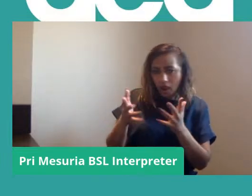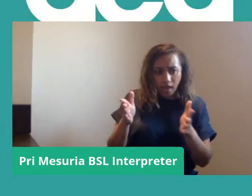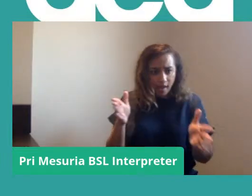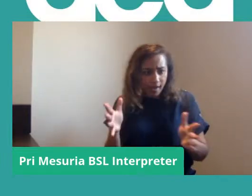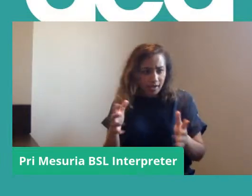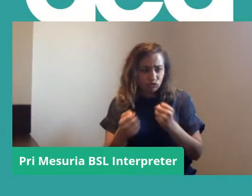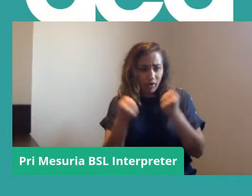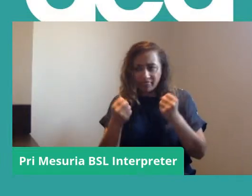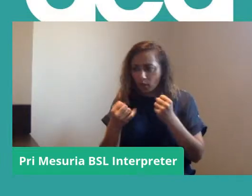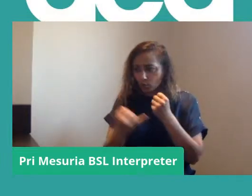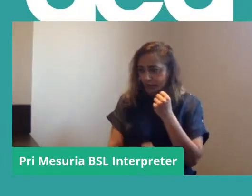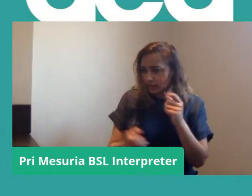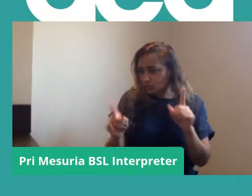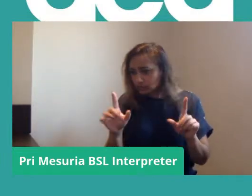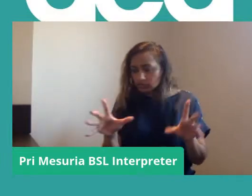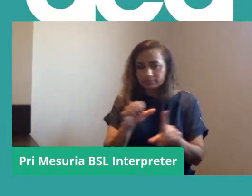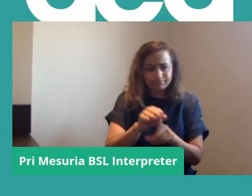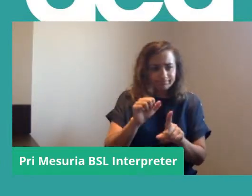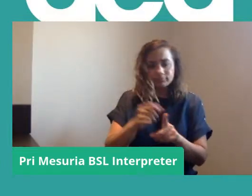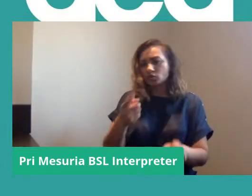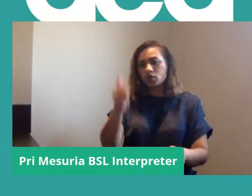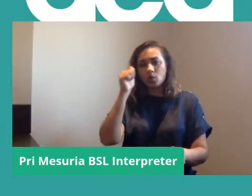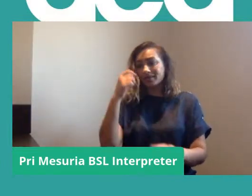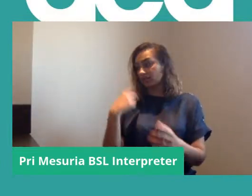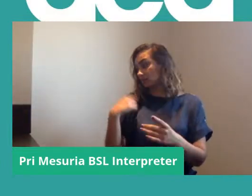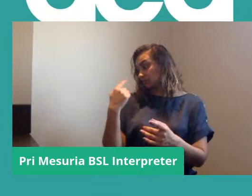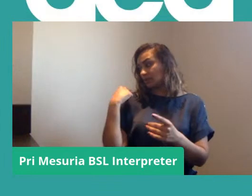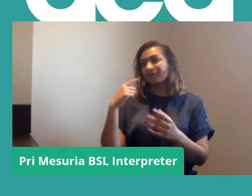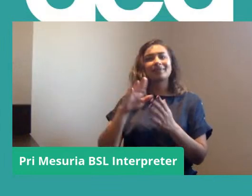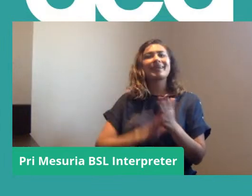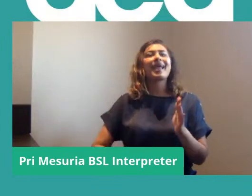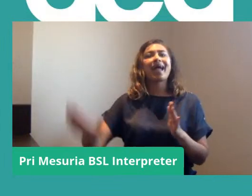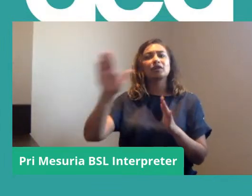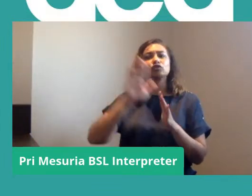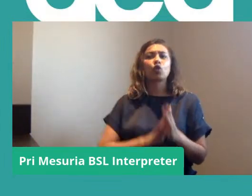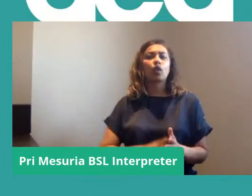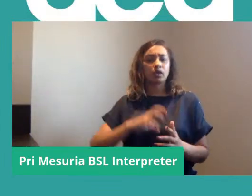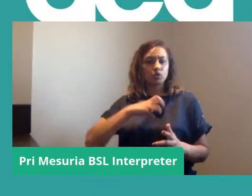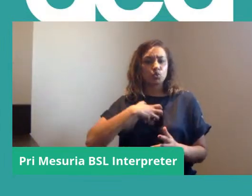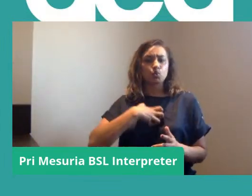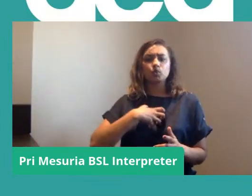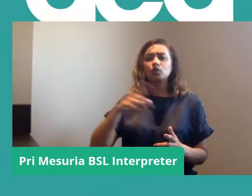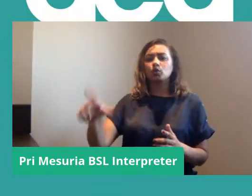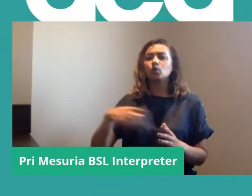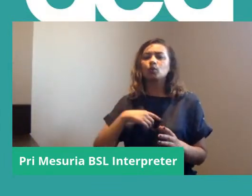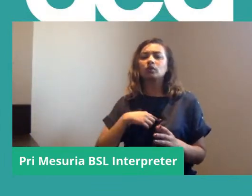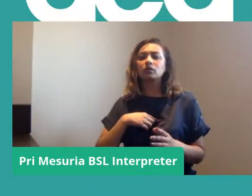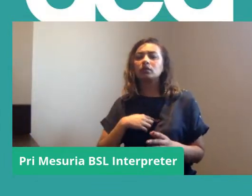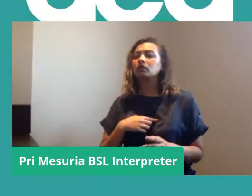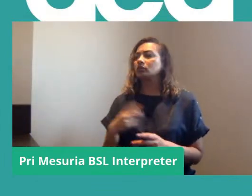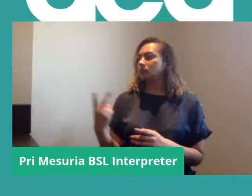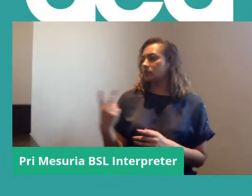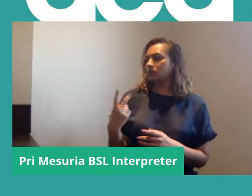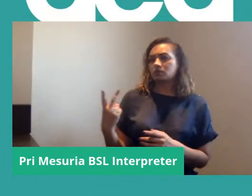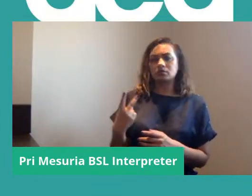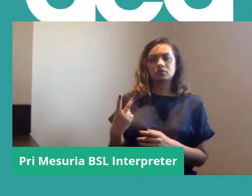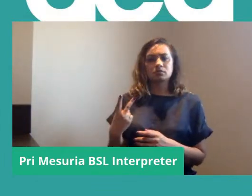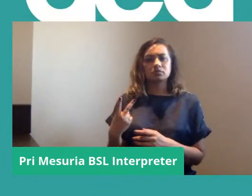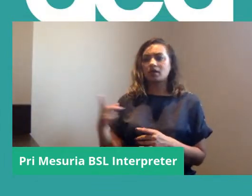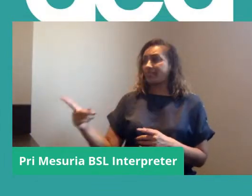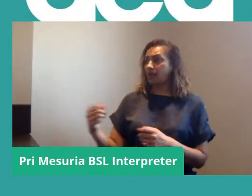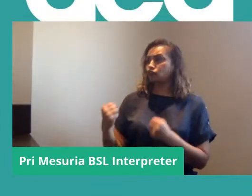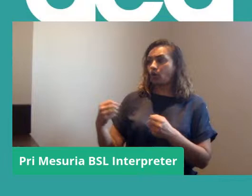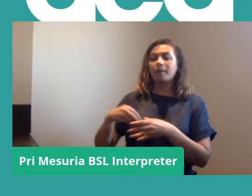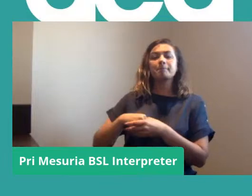came around again if you can remember and our national union, our general secretaries Kevin Courtney and Mary Bellstedt instructed members